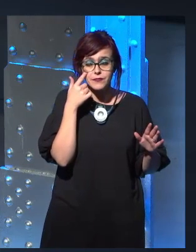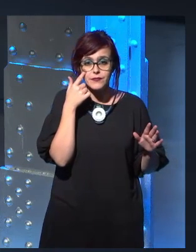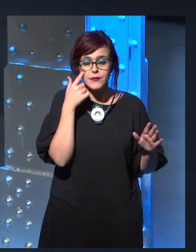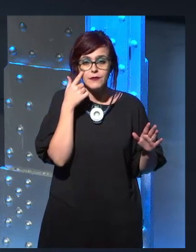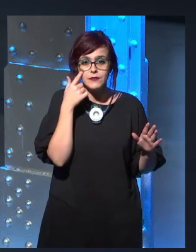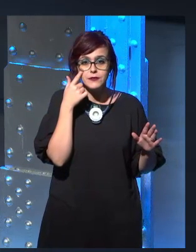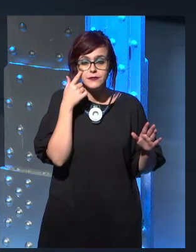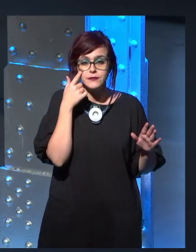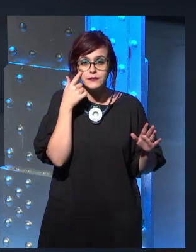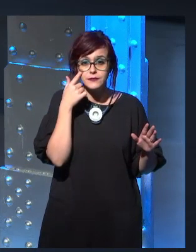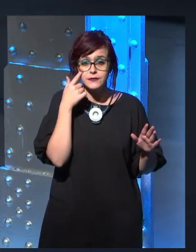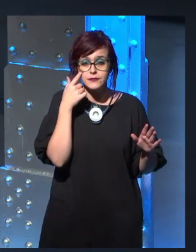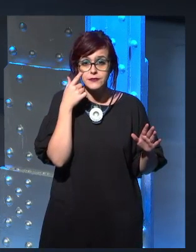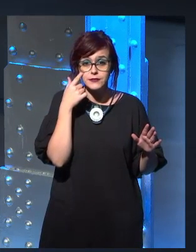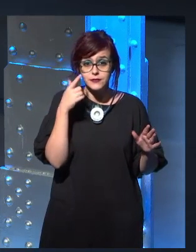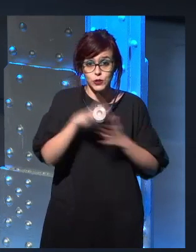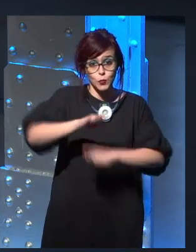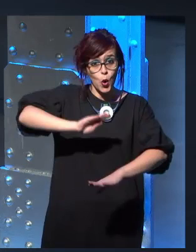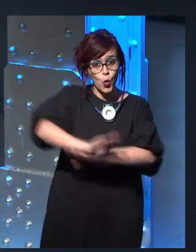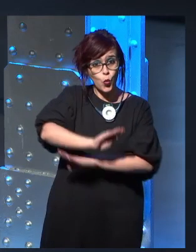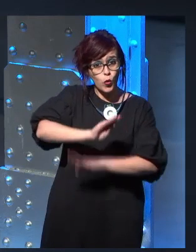him, raised him to the belief,